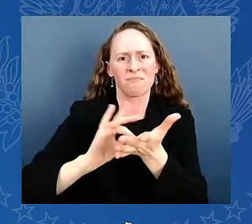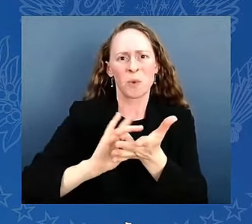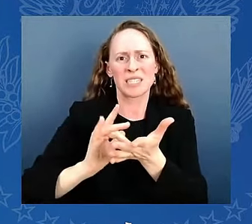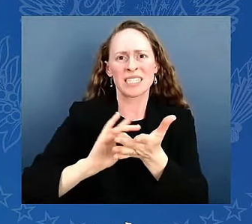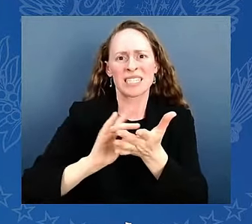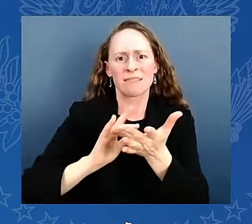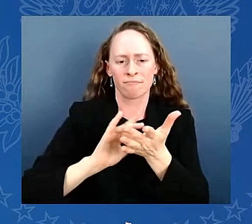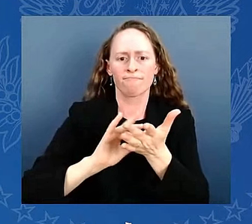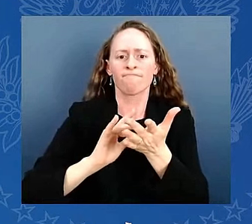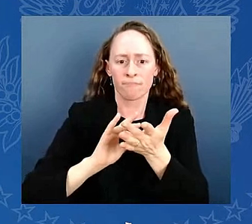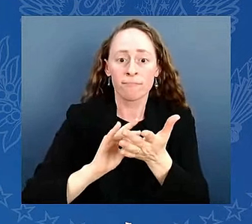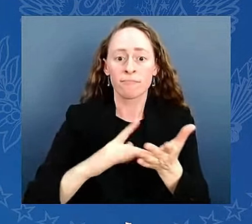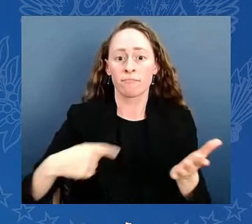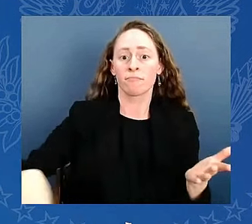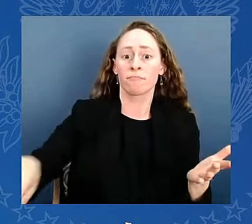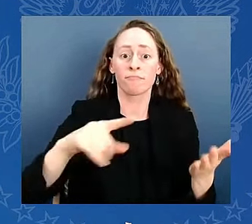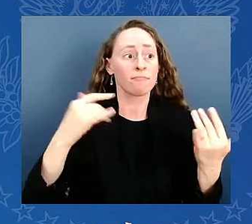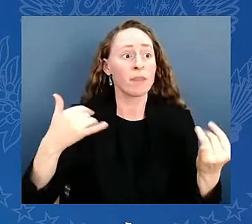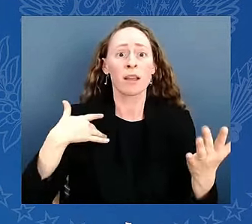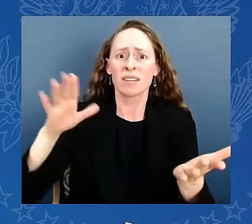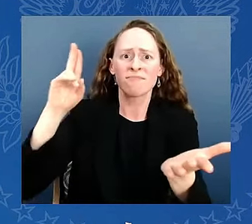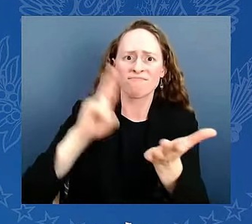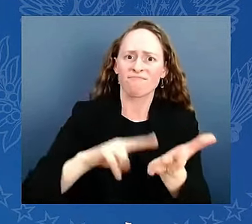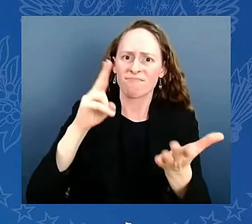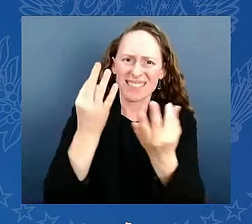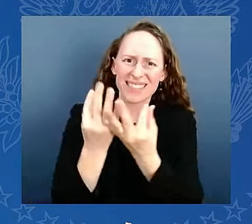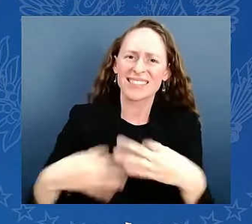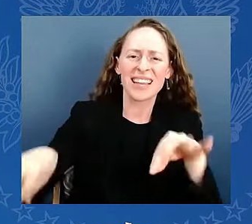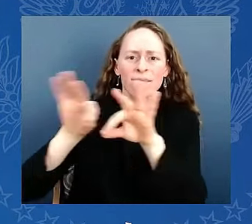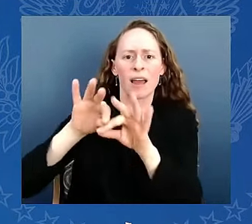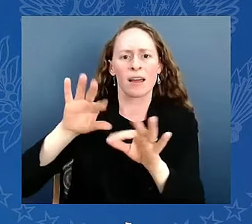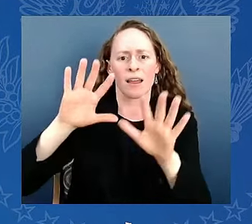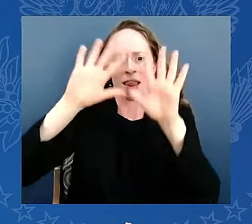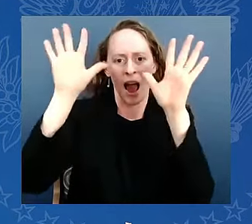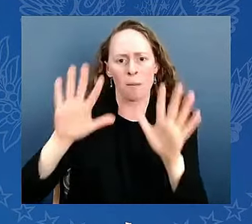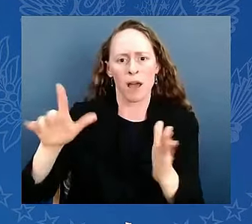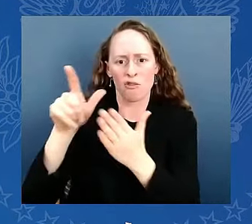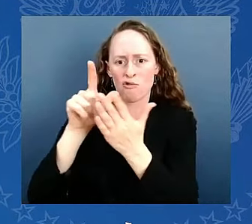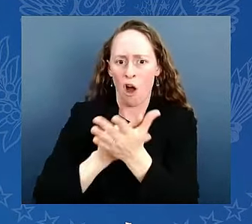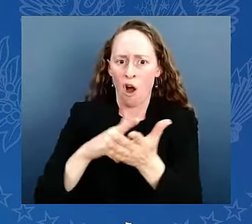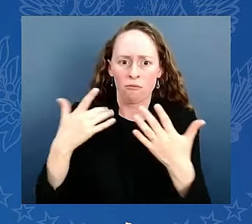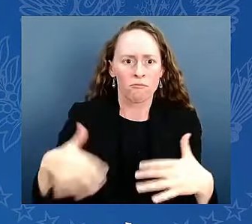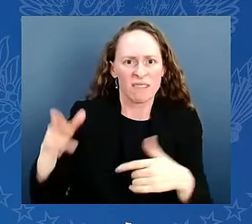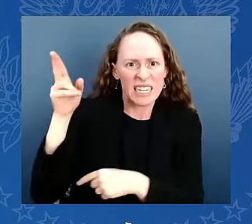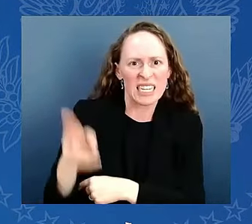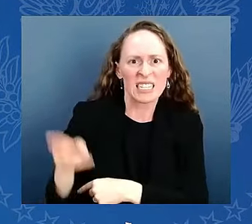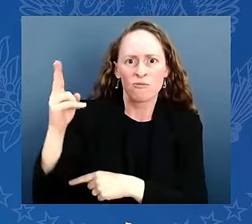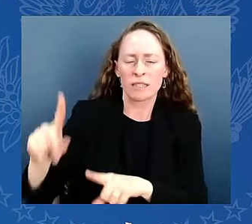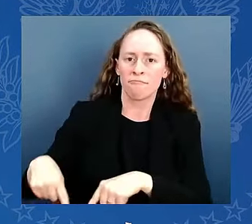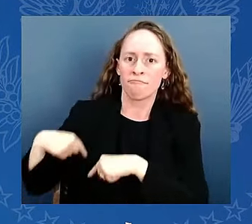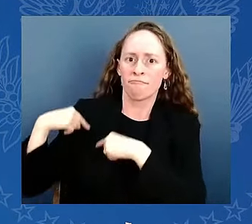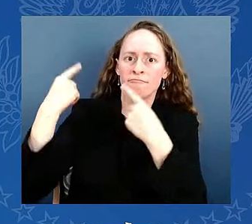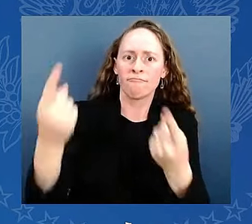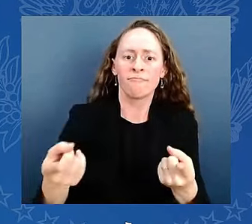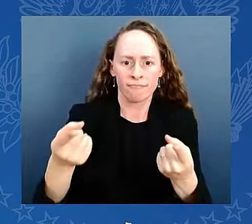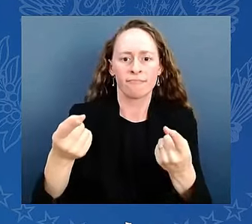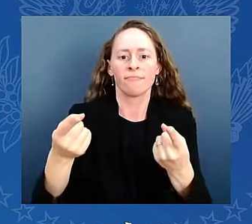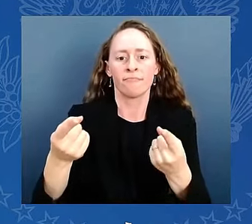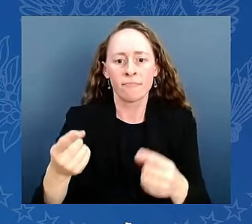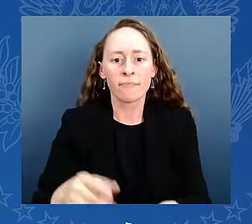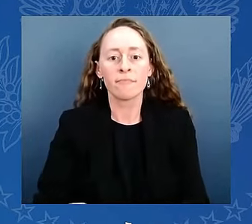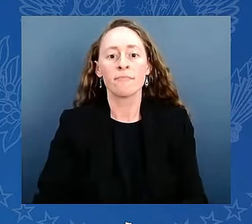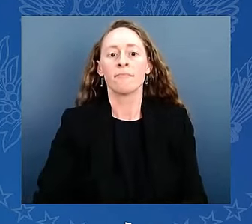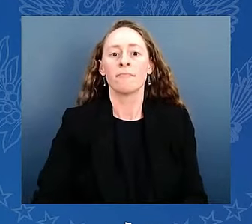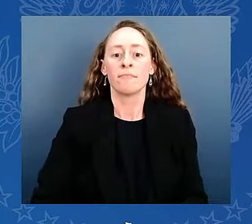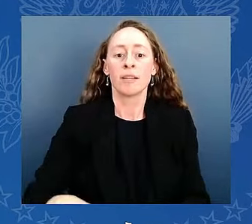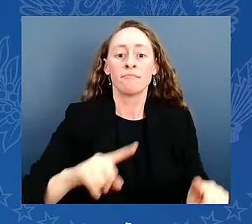in 30 years. Today, the violent crime rate is at a 50-year low. We're also securing